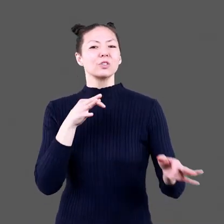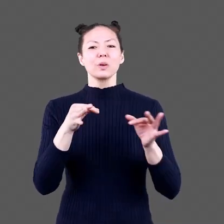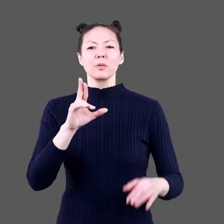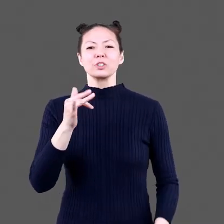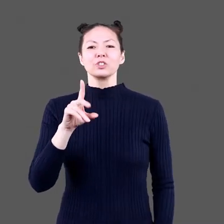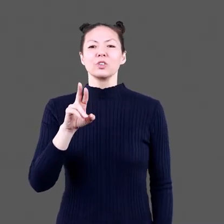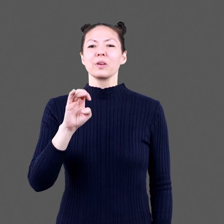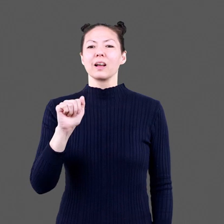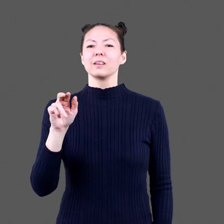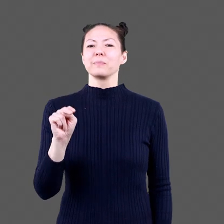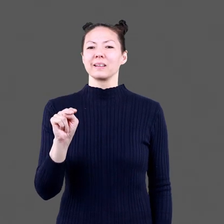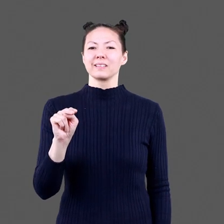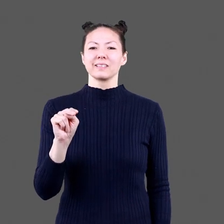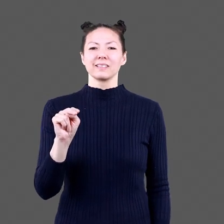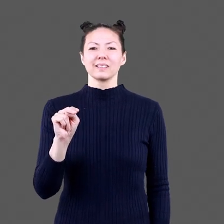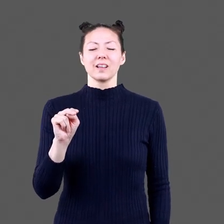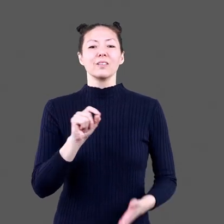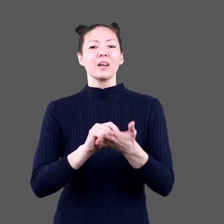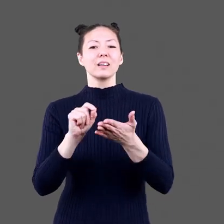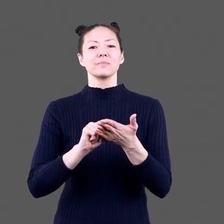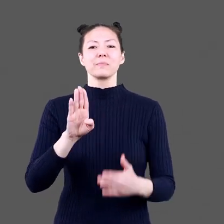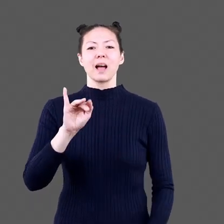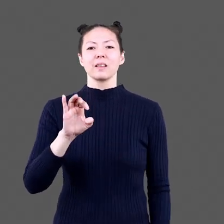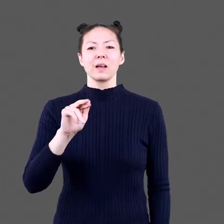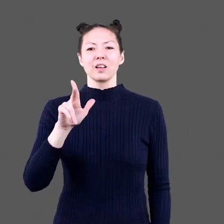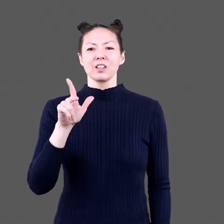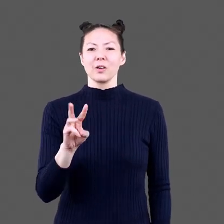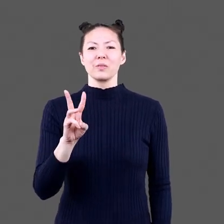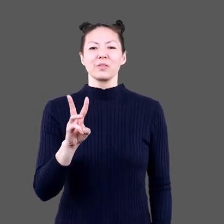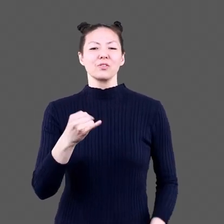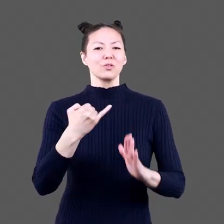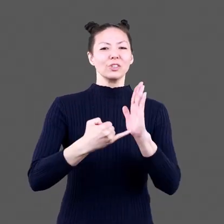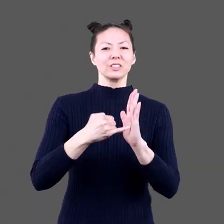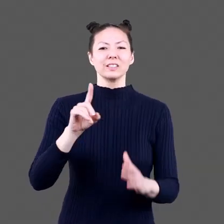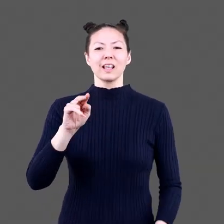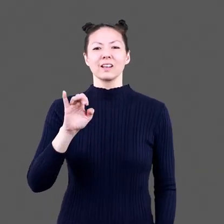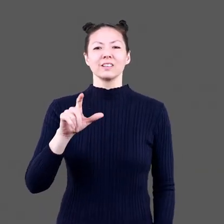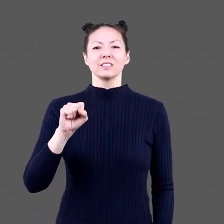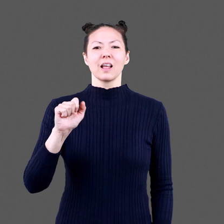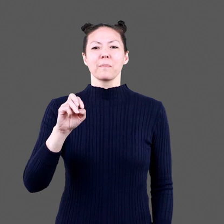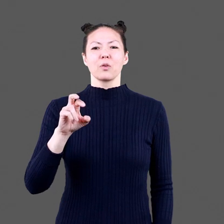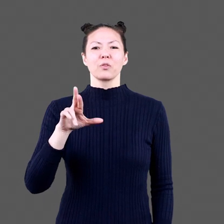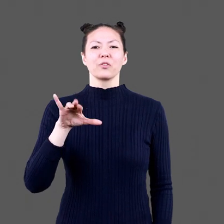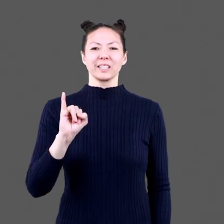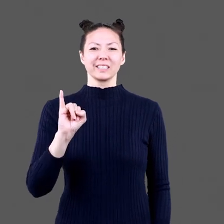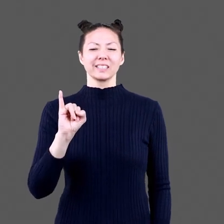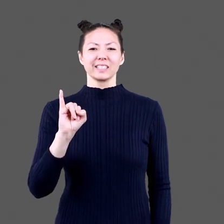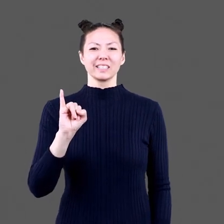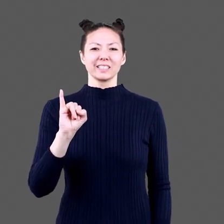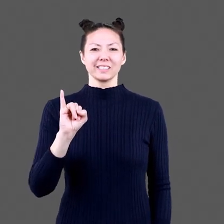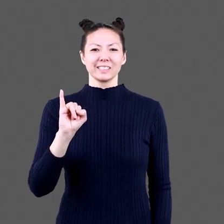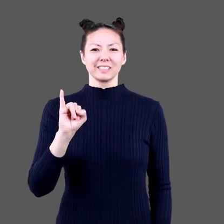Carl Seitz Audio description narrated by Richard Riemann And written by Bonnie Barlow From illustrations